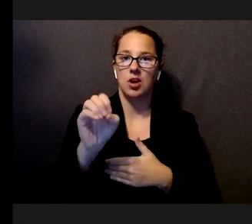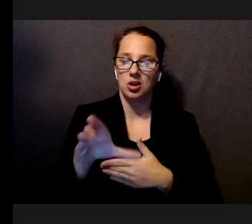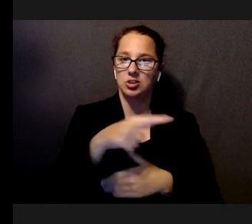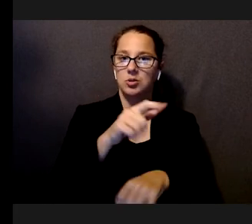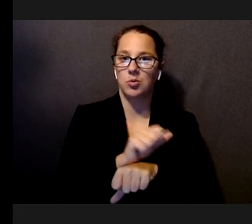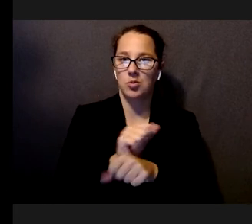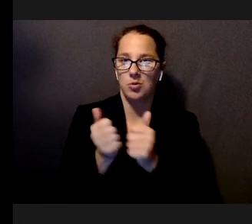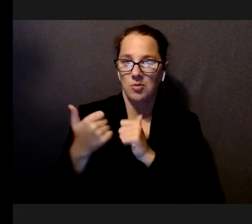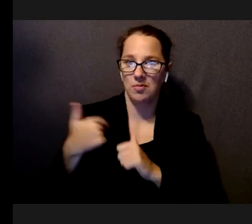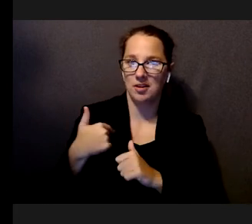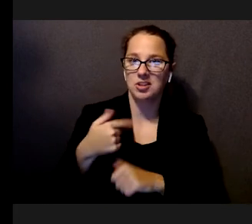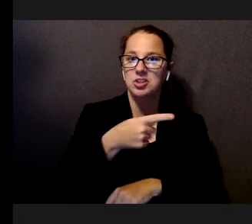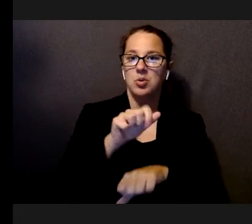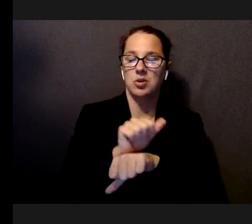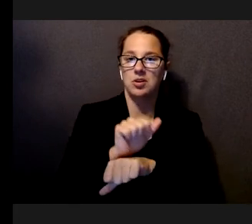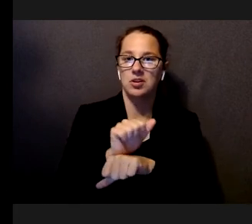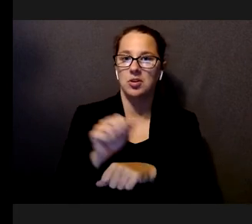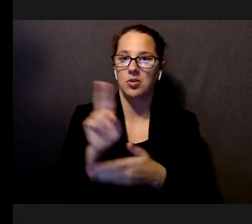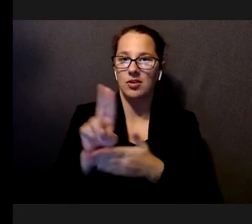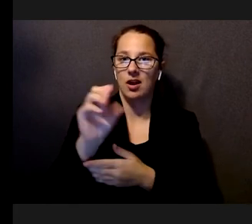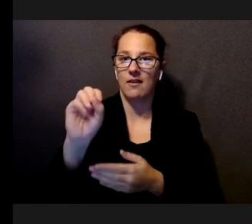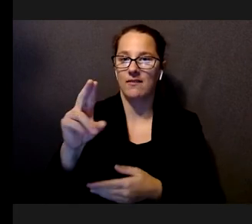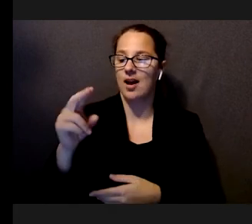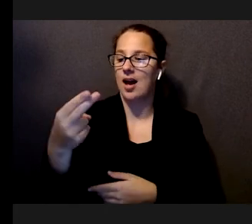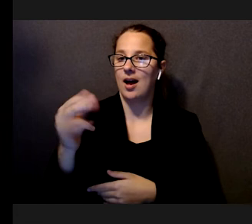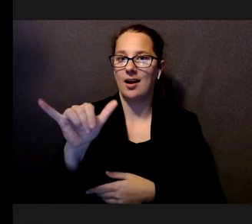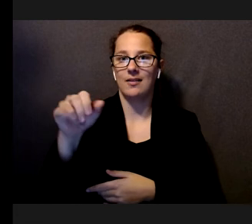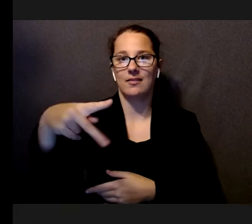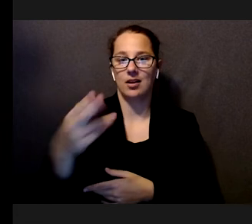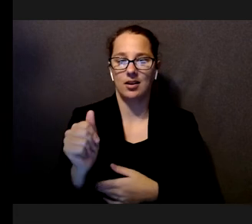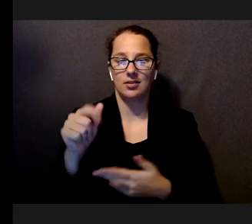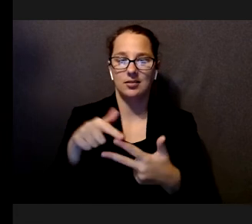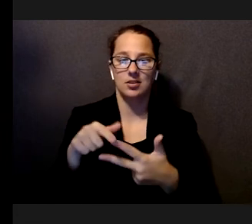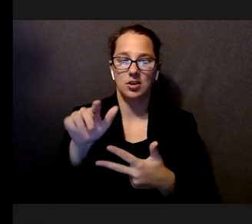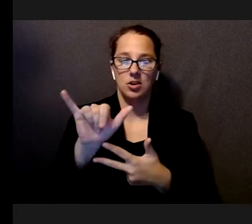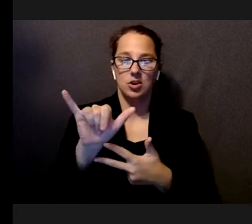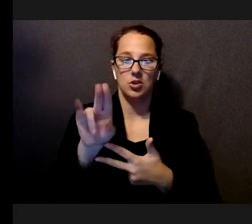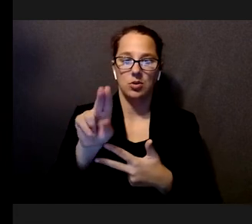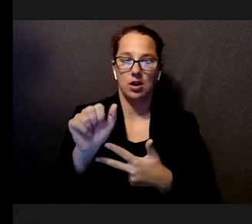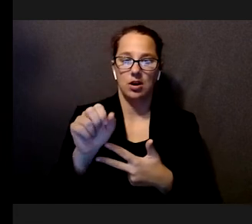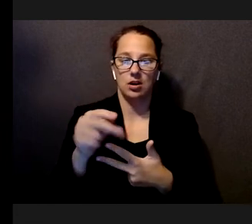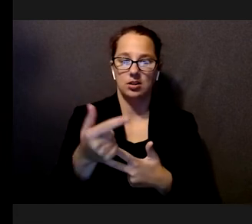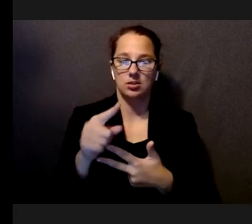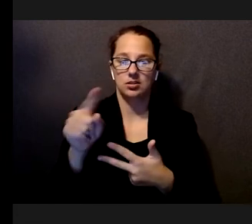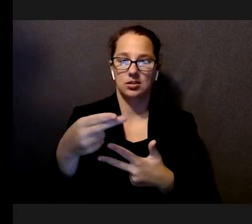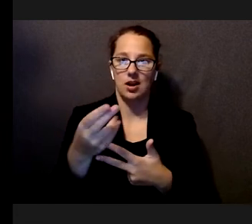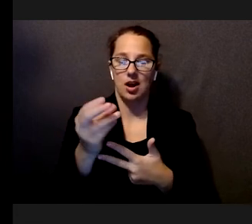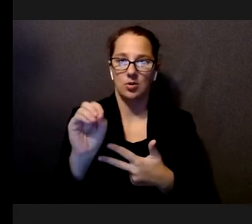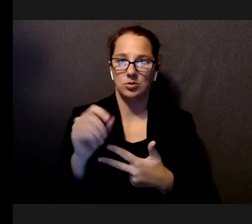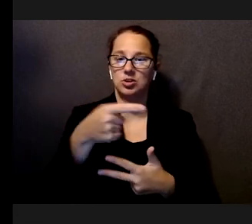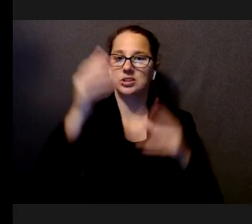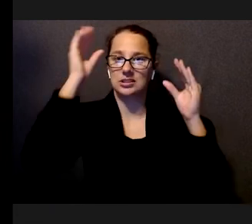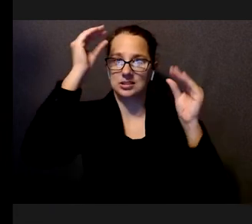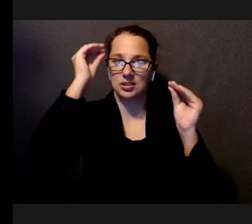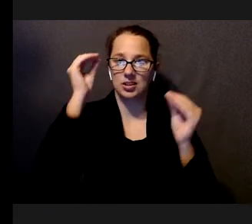me. She's currently a professor at the University of Haifa in Israel. Yuhang Zhao was my PhD student, and she is currently a